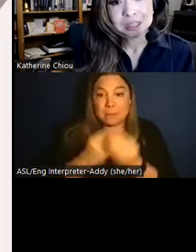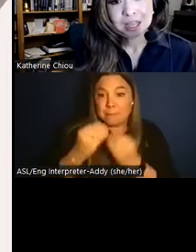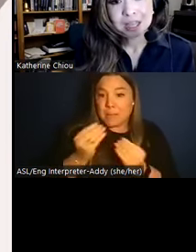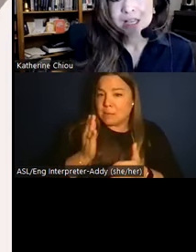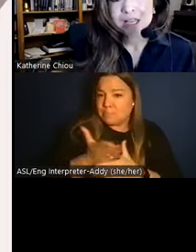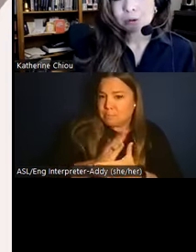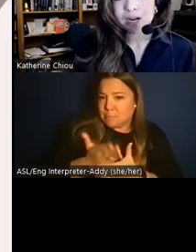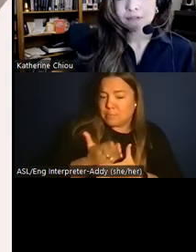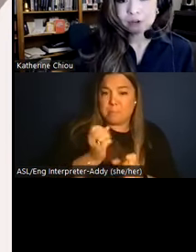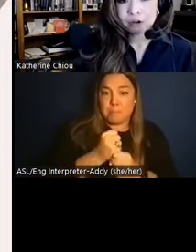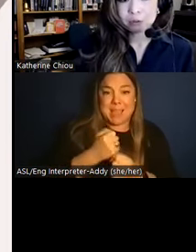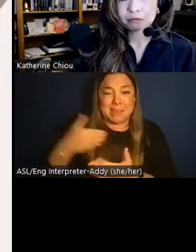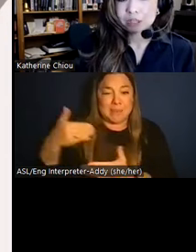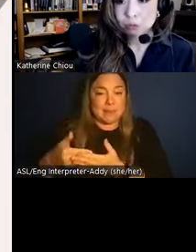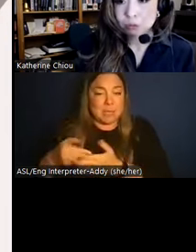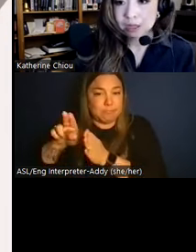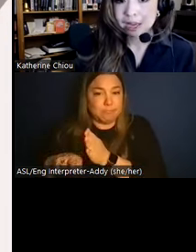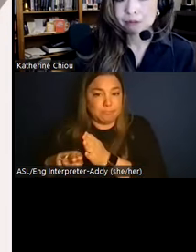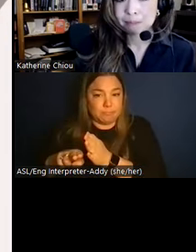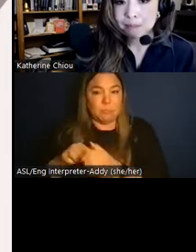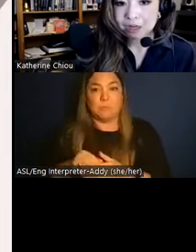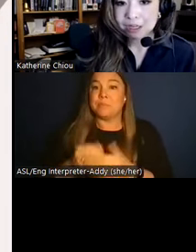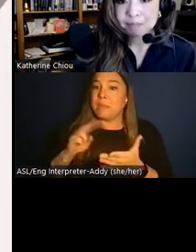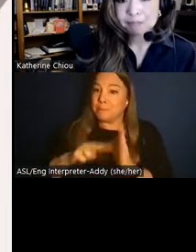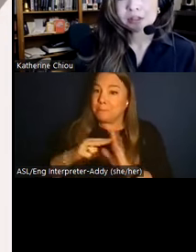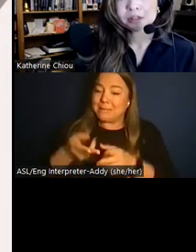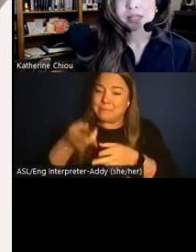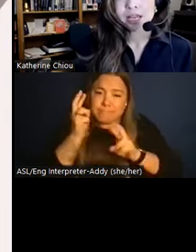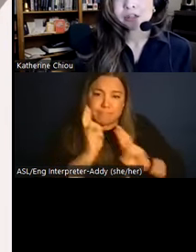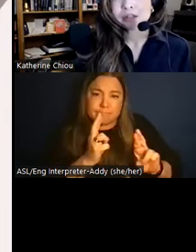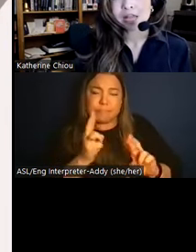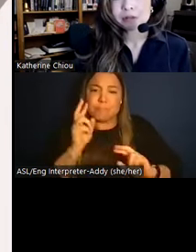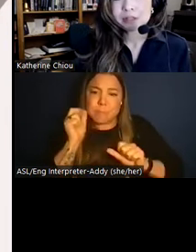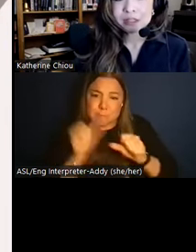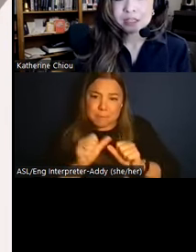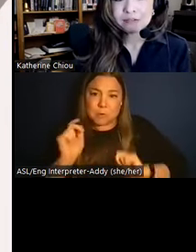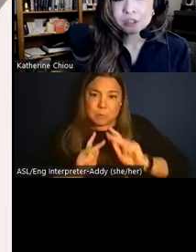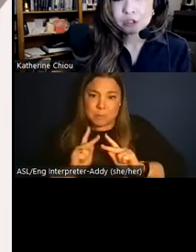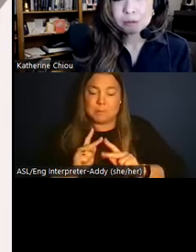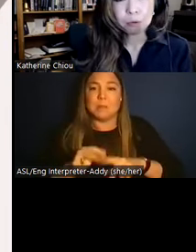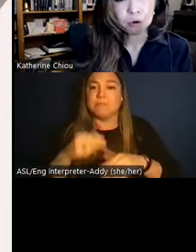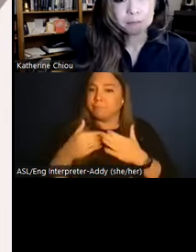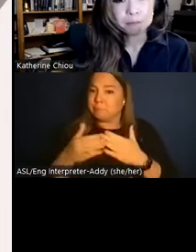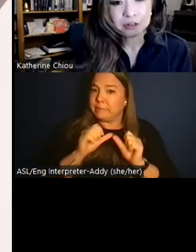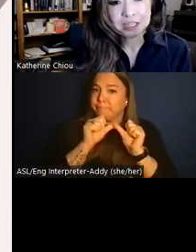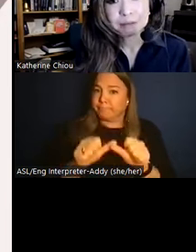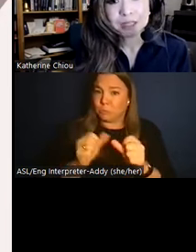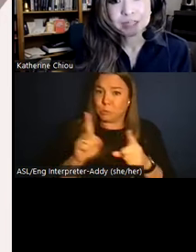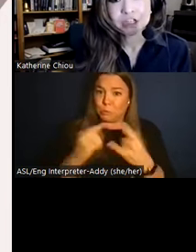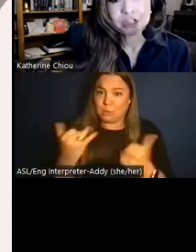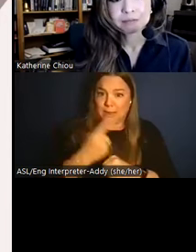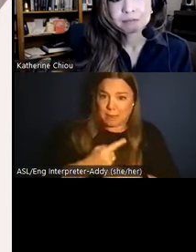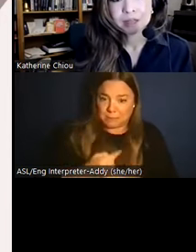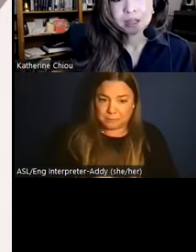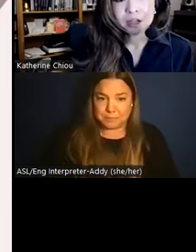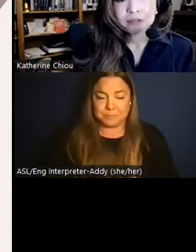deceased, intertwining food with ritual and remembrance, associations that persist even to more modern times in the